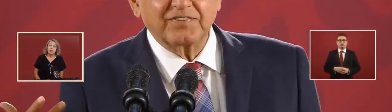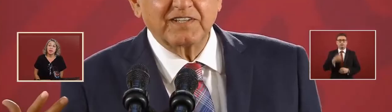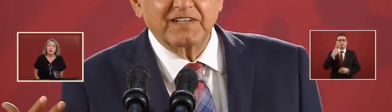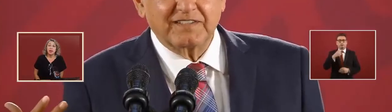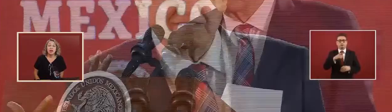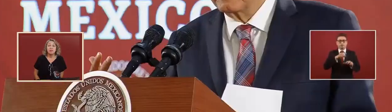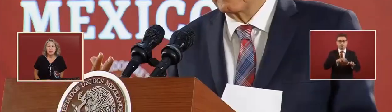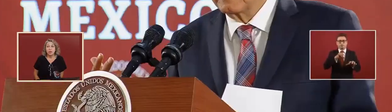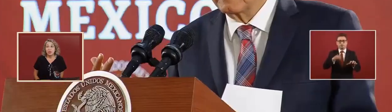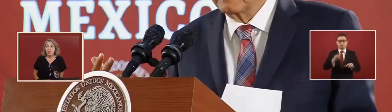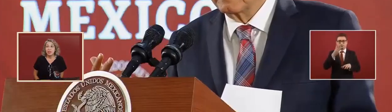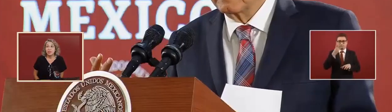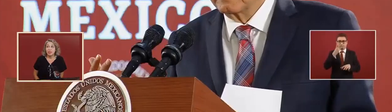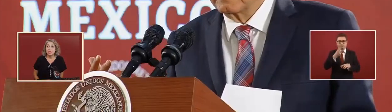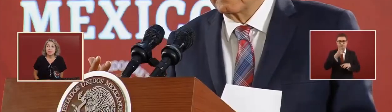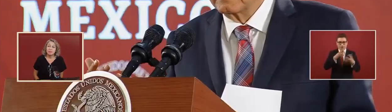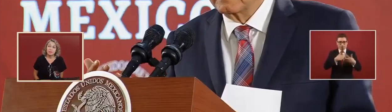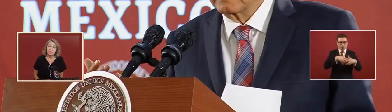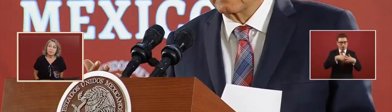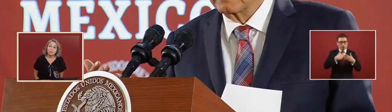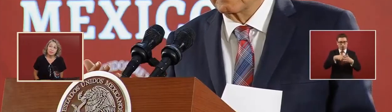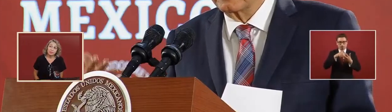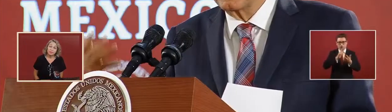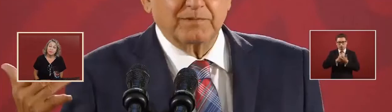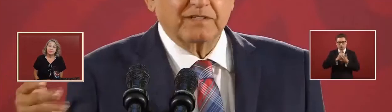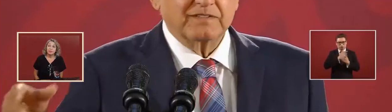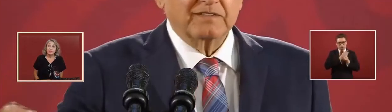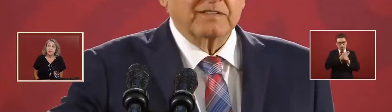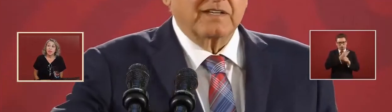and they call them